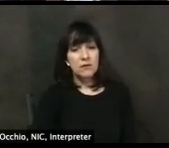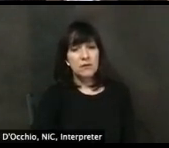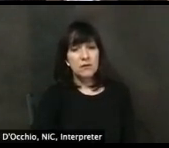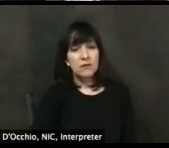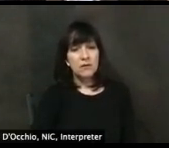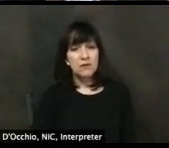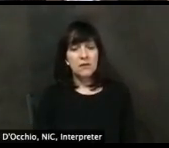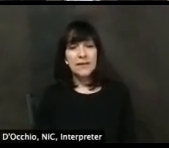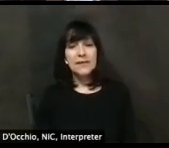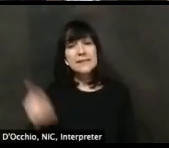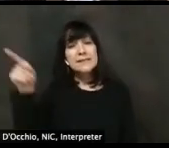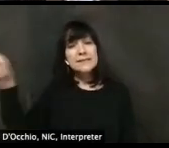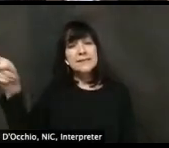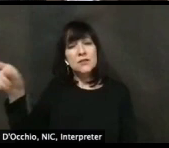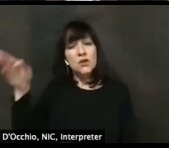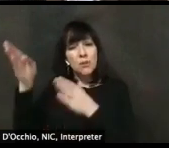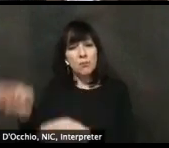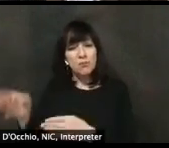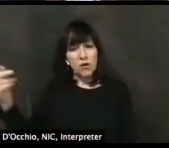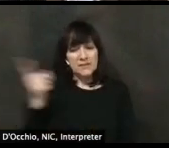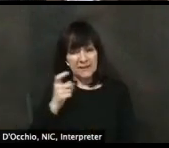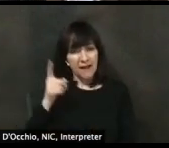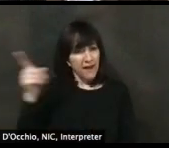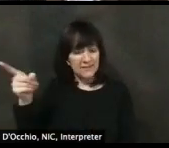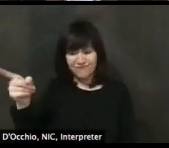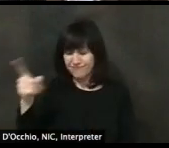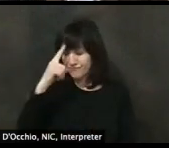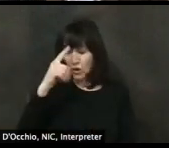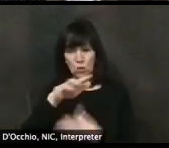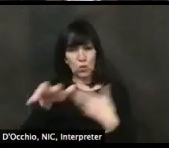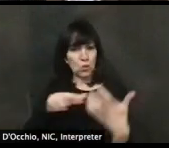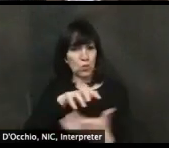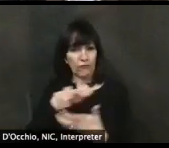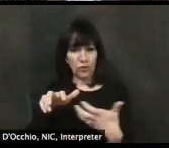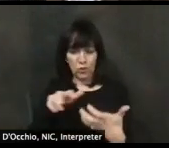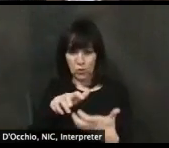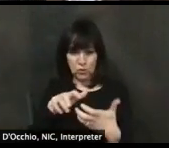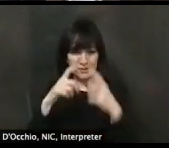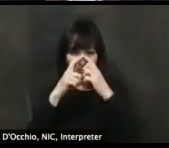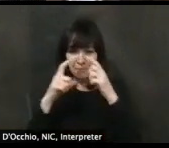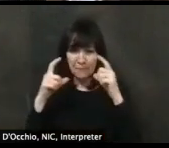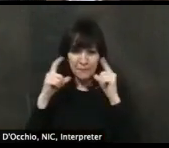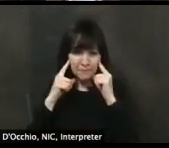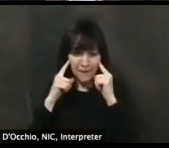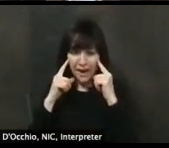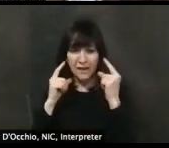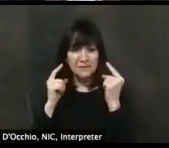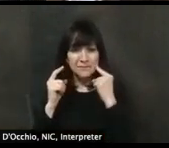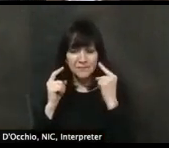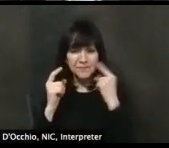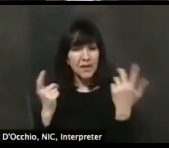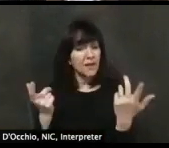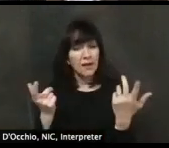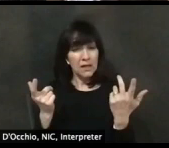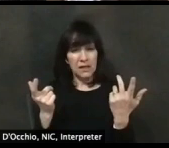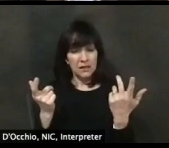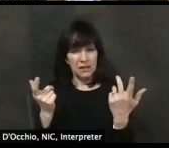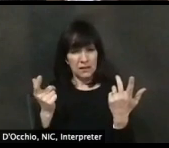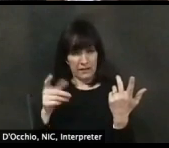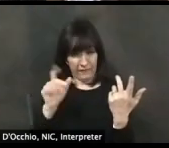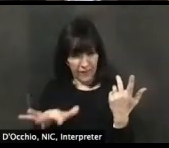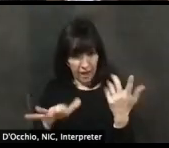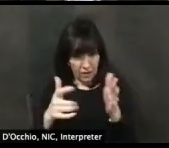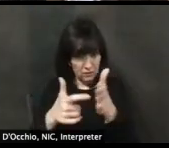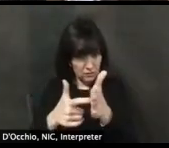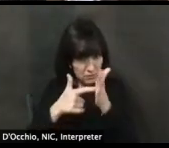masks. So he's asking, I think this is good to clarify for folks, are masks mandatory or are they just recommended for non